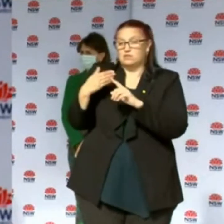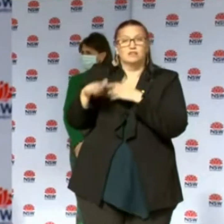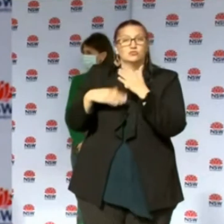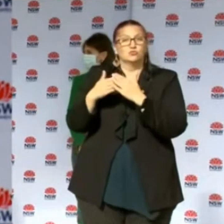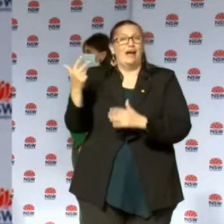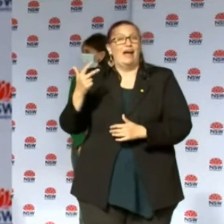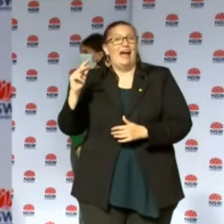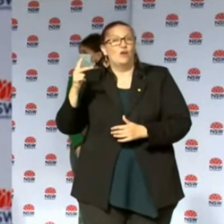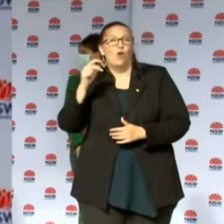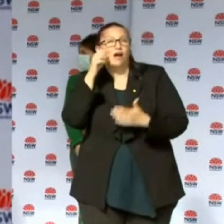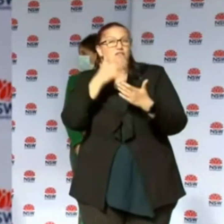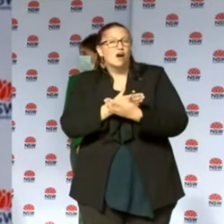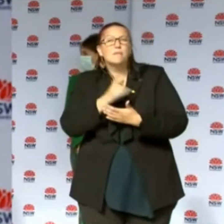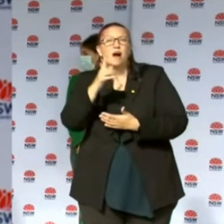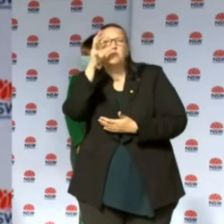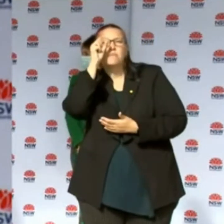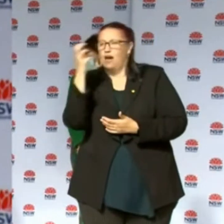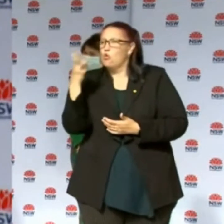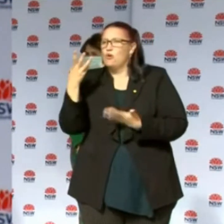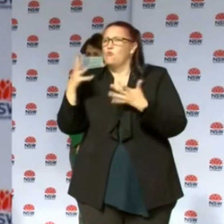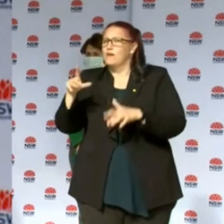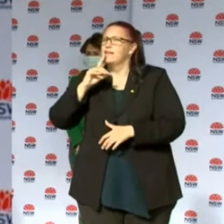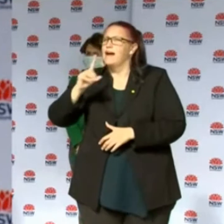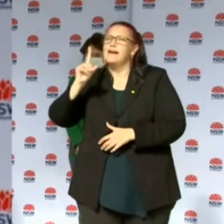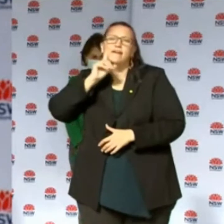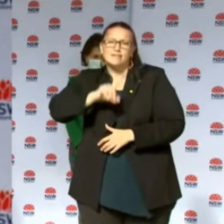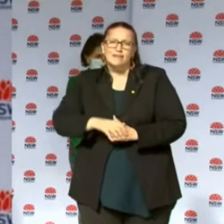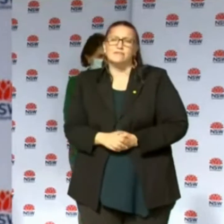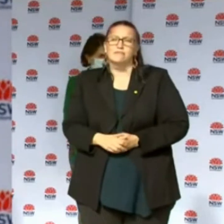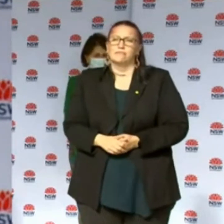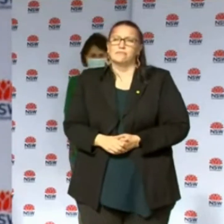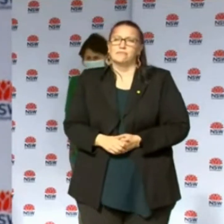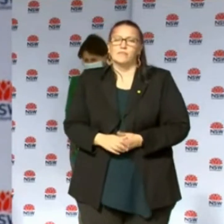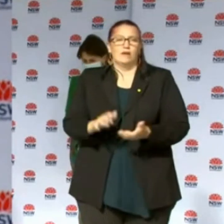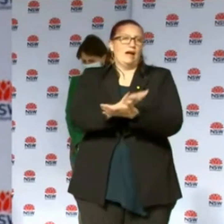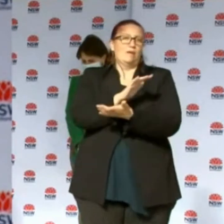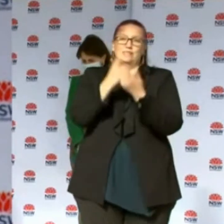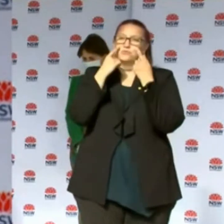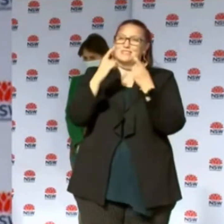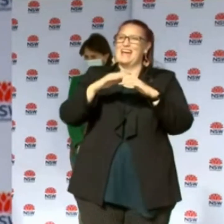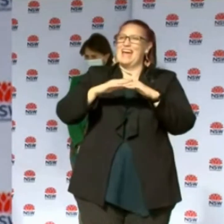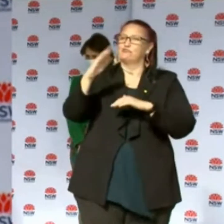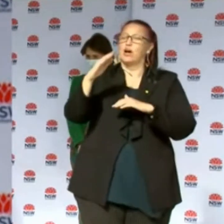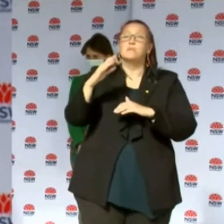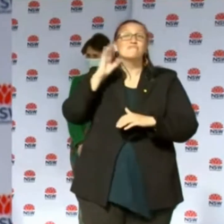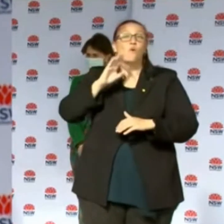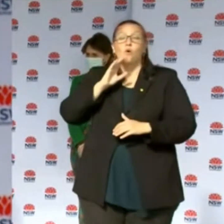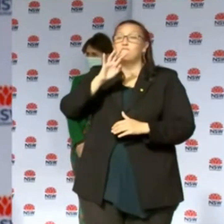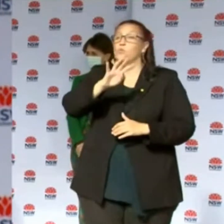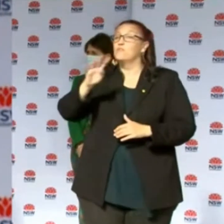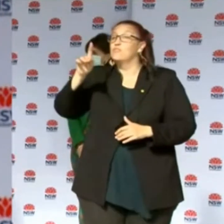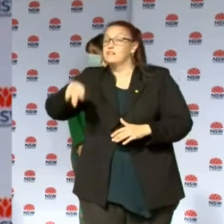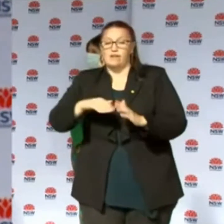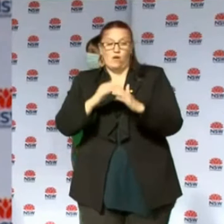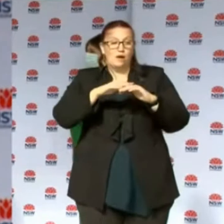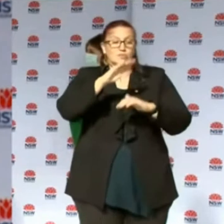already announced. Pleasingly, as the Premier said, we had those testing numbers increased at 48,402. And what I'd